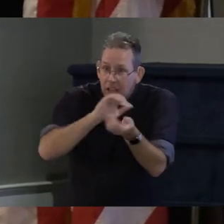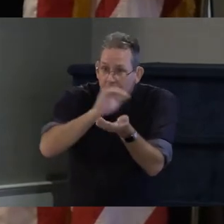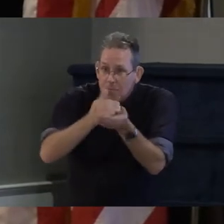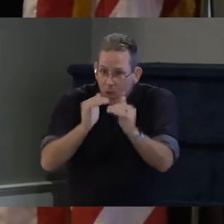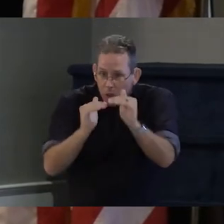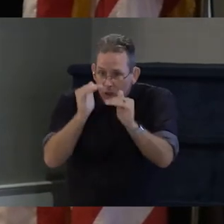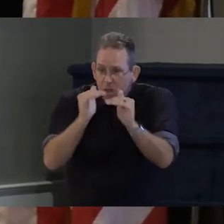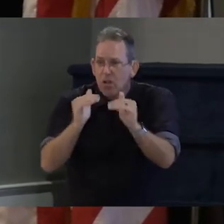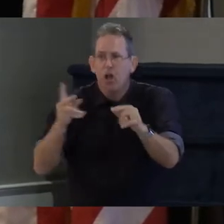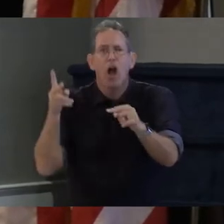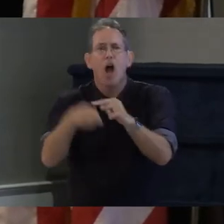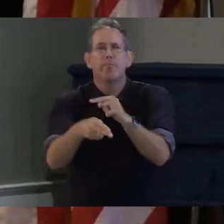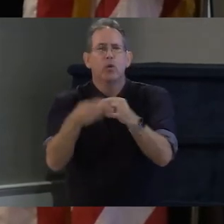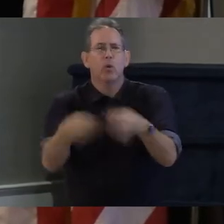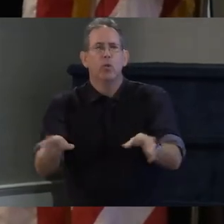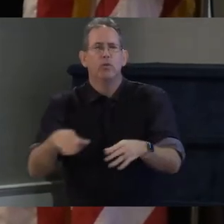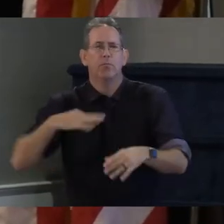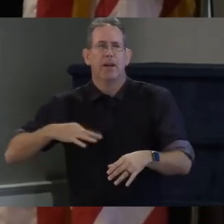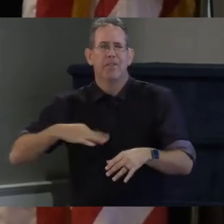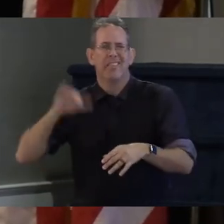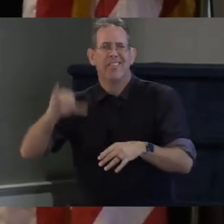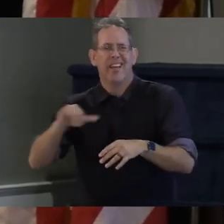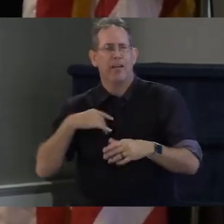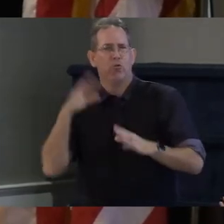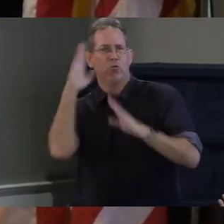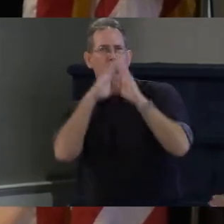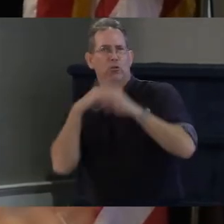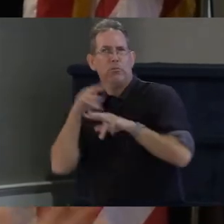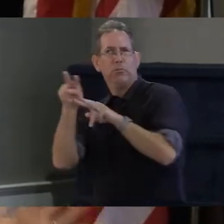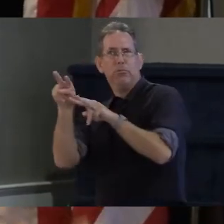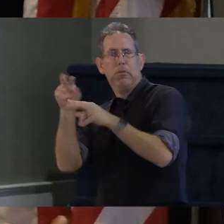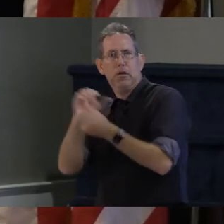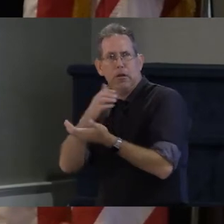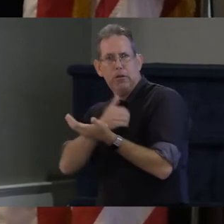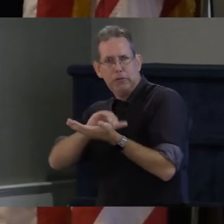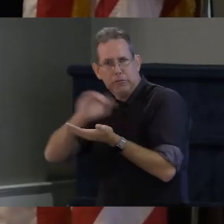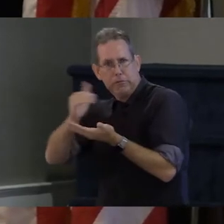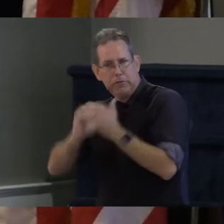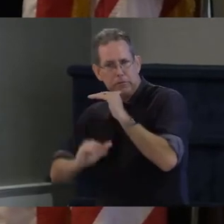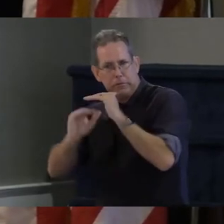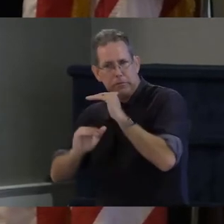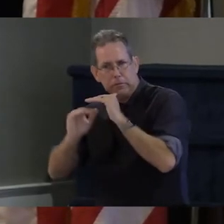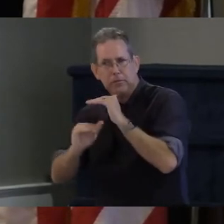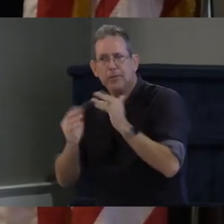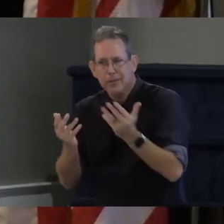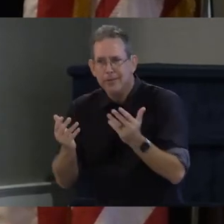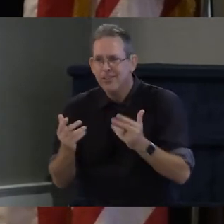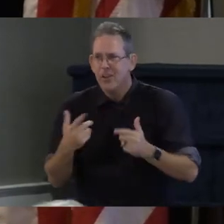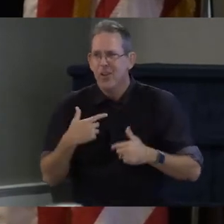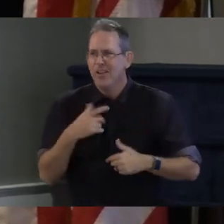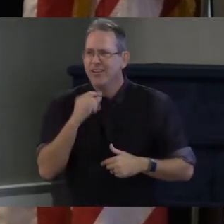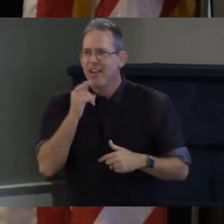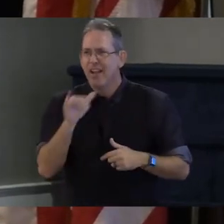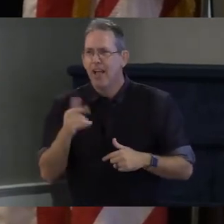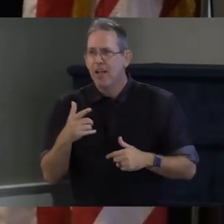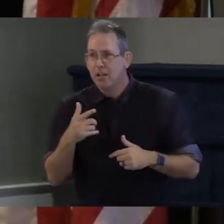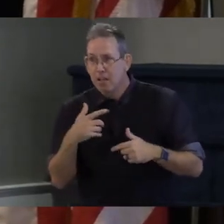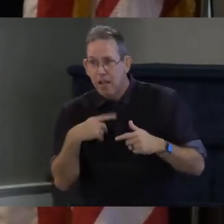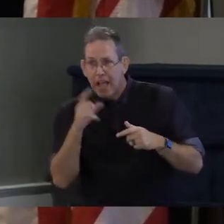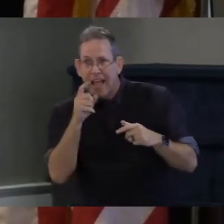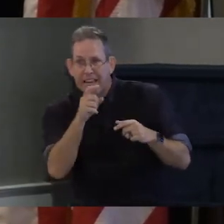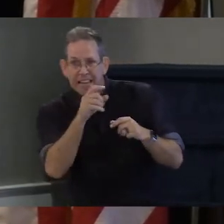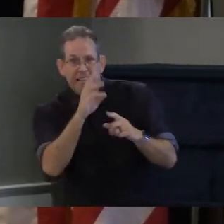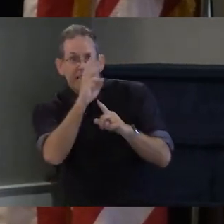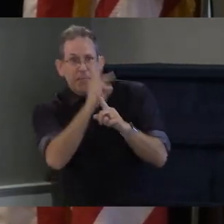everything and so there was never this this ramp up like okay i need like six months of making this much money before you cut off my